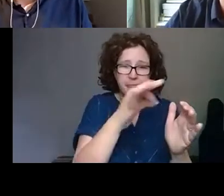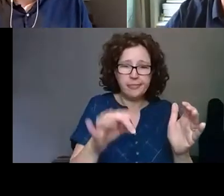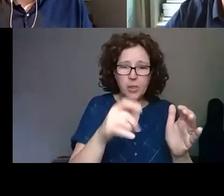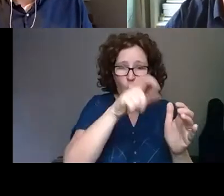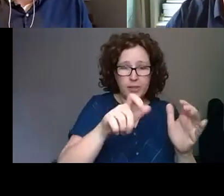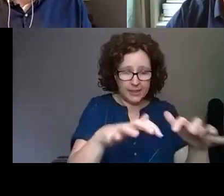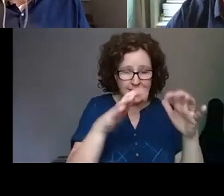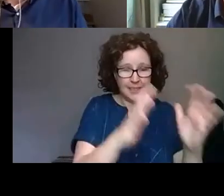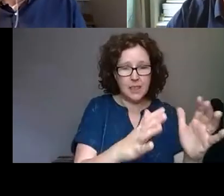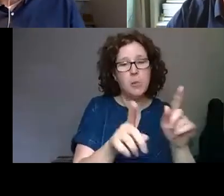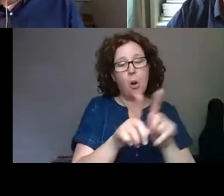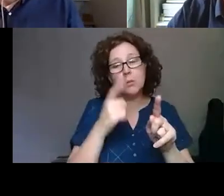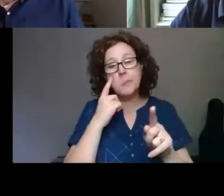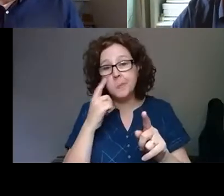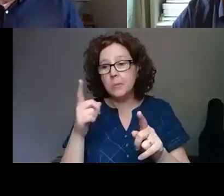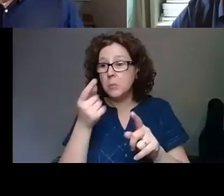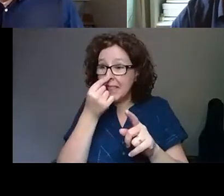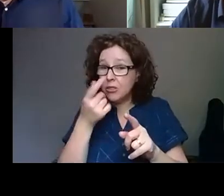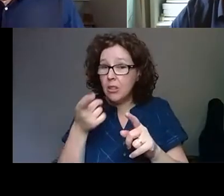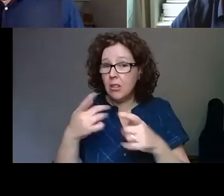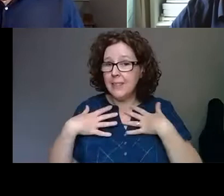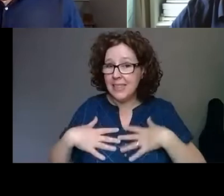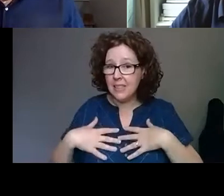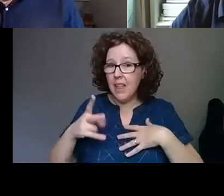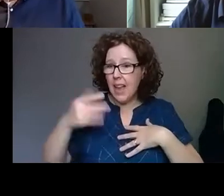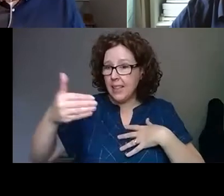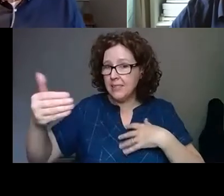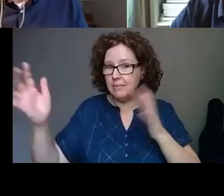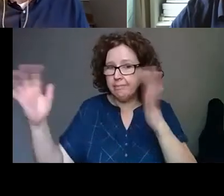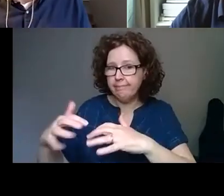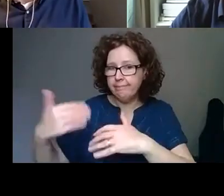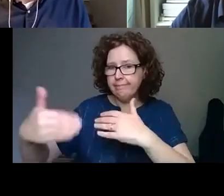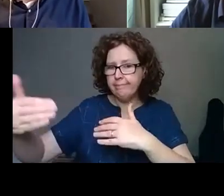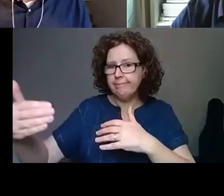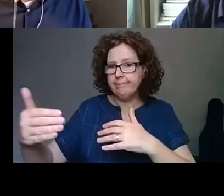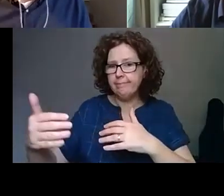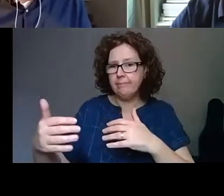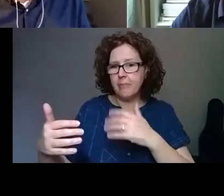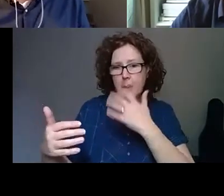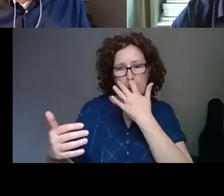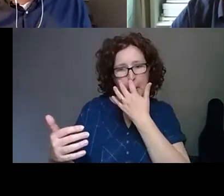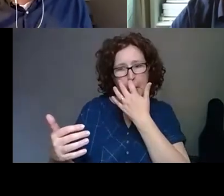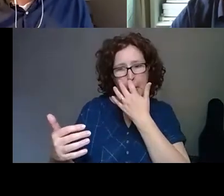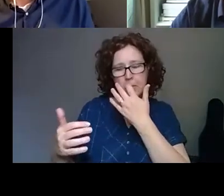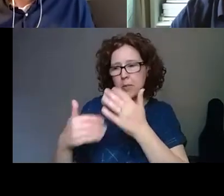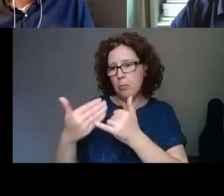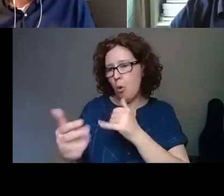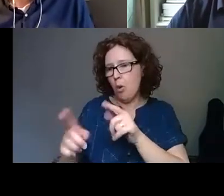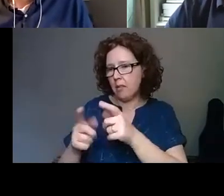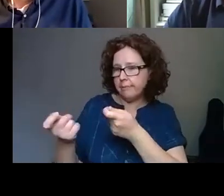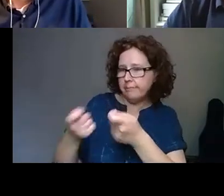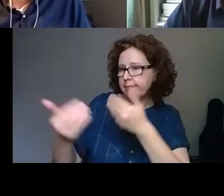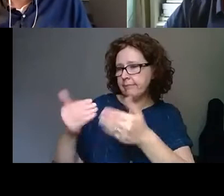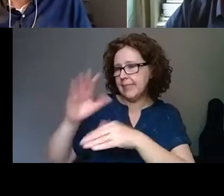looking at the potential of physical again, like more monitored installations and doing things